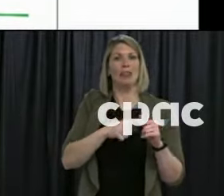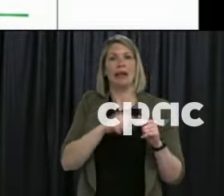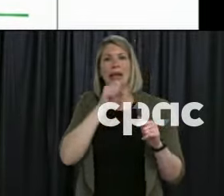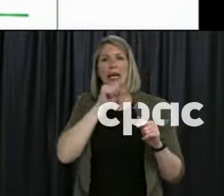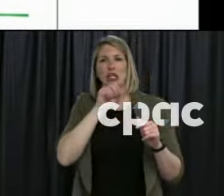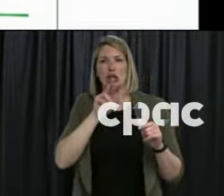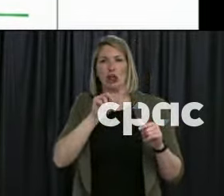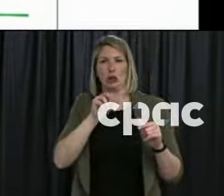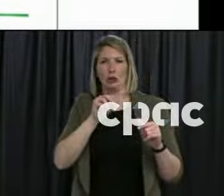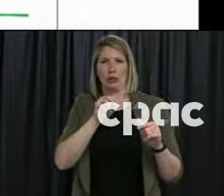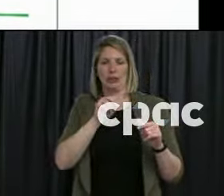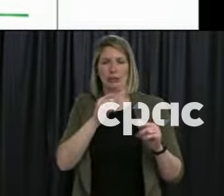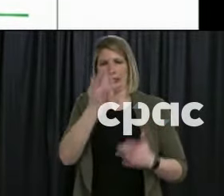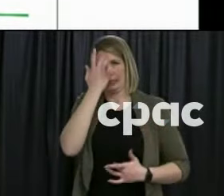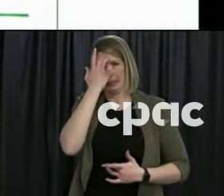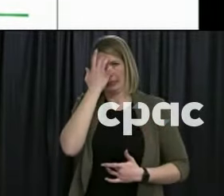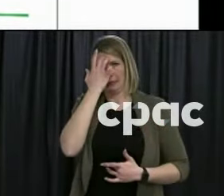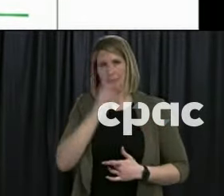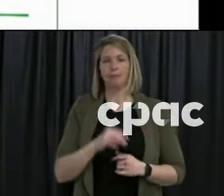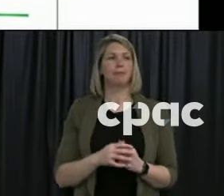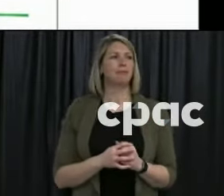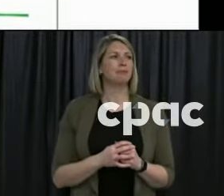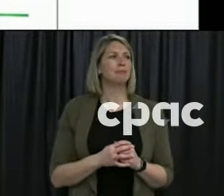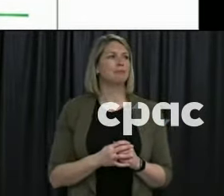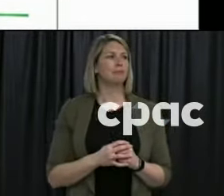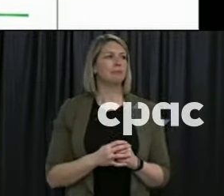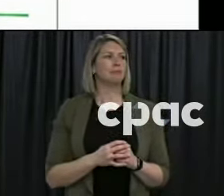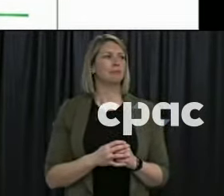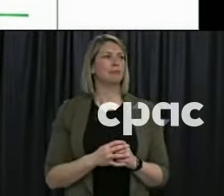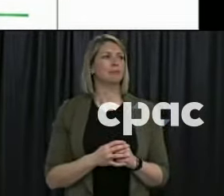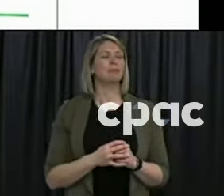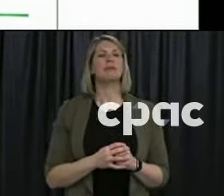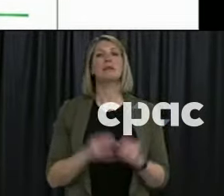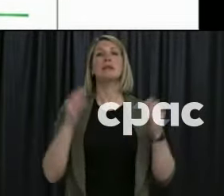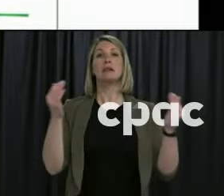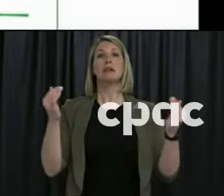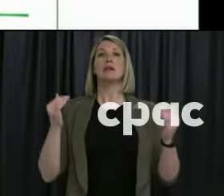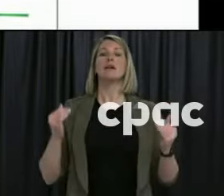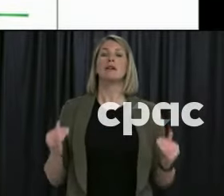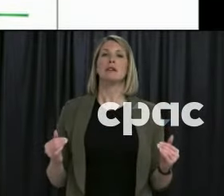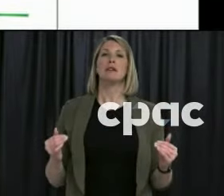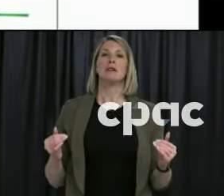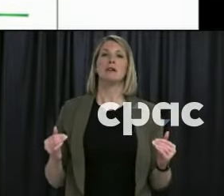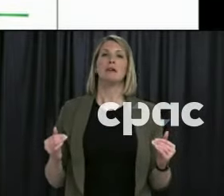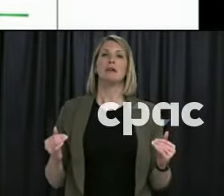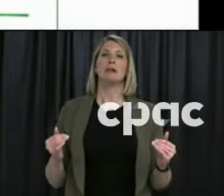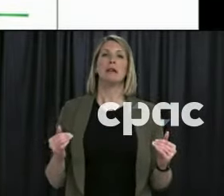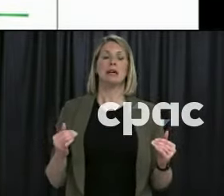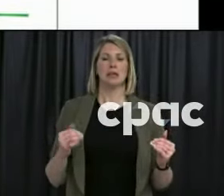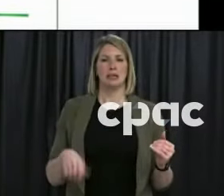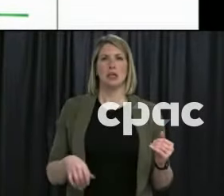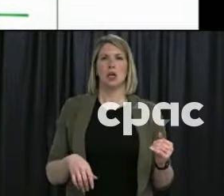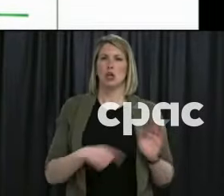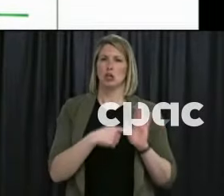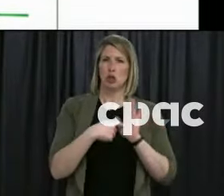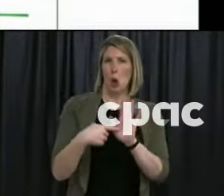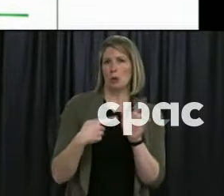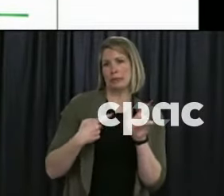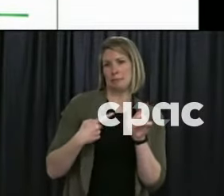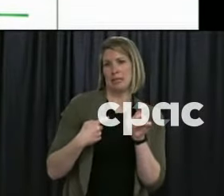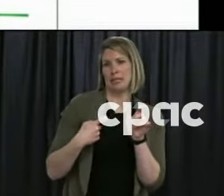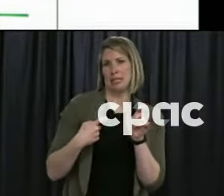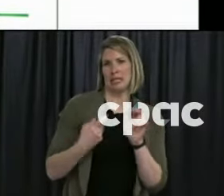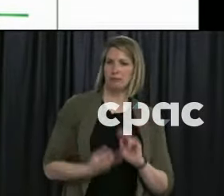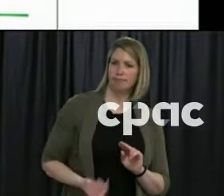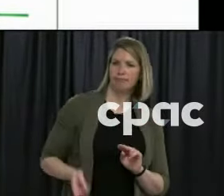This is one of the more important slides that I'm going to show you. And that looks at how quickly the virus took off. It's a very